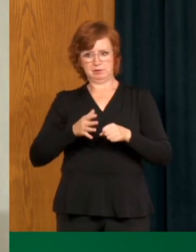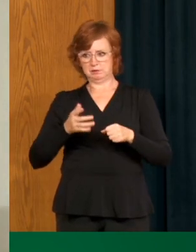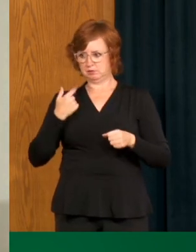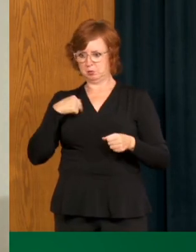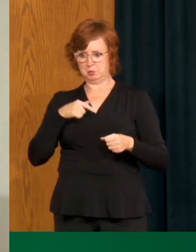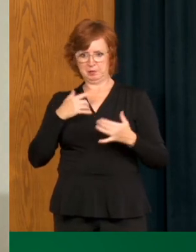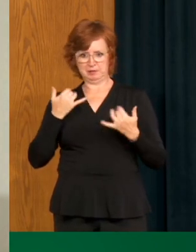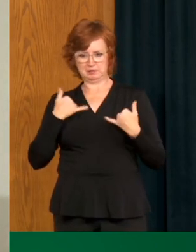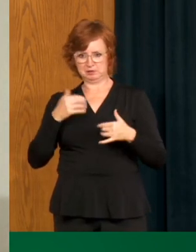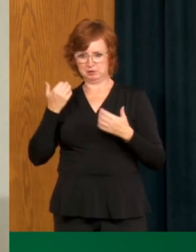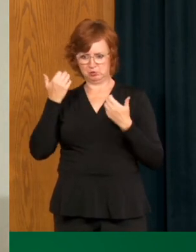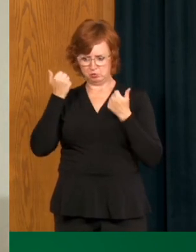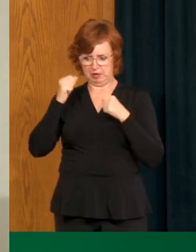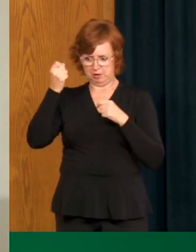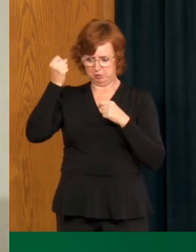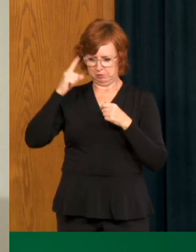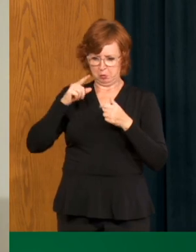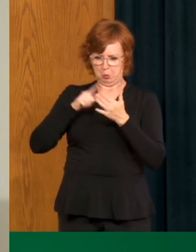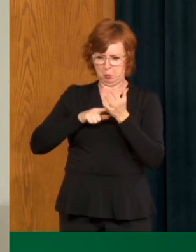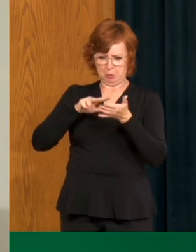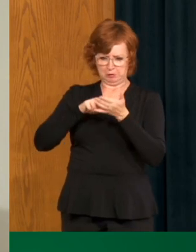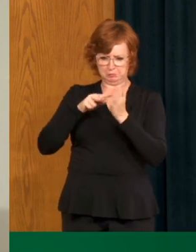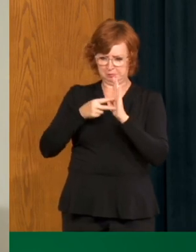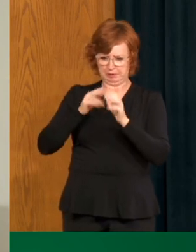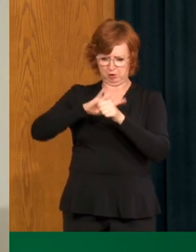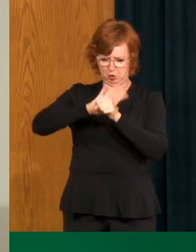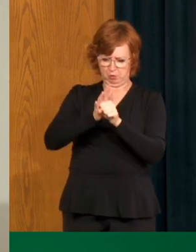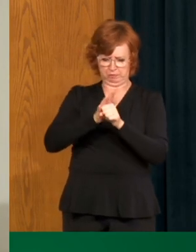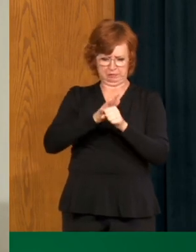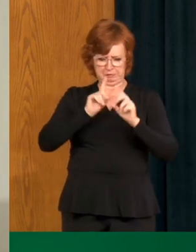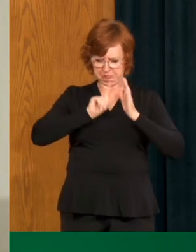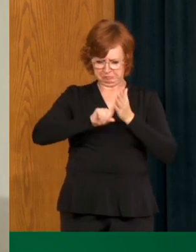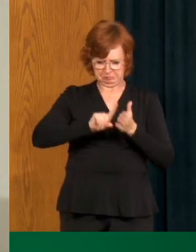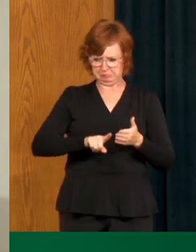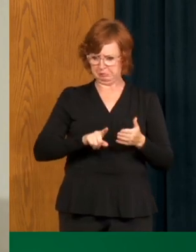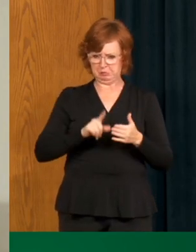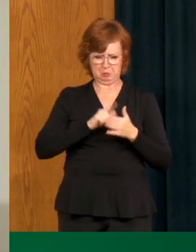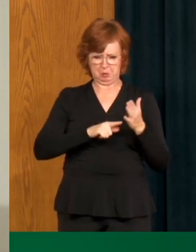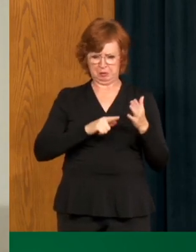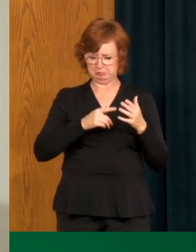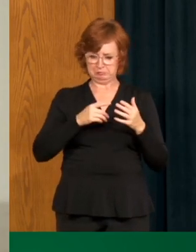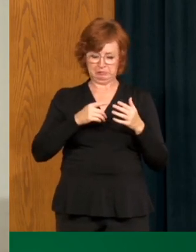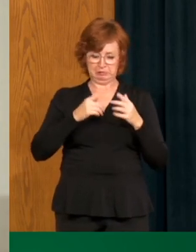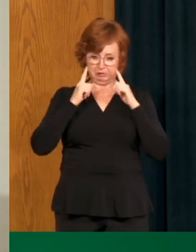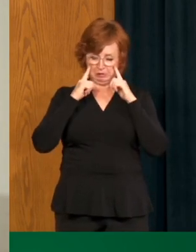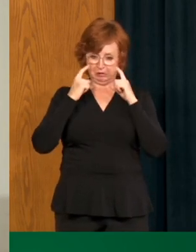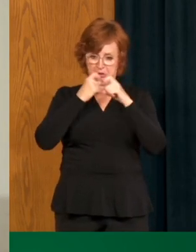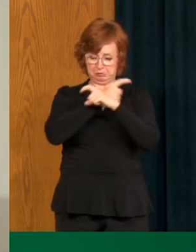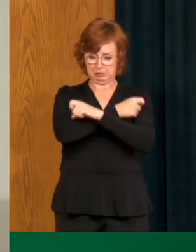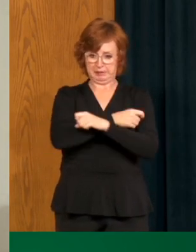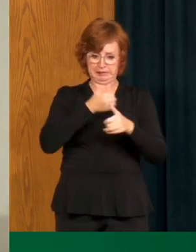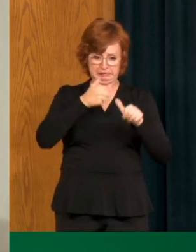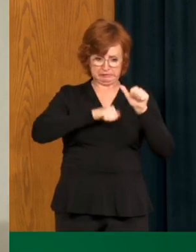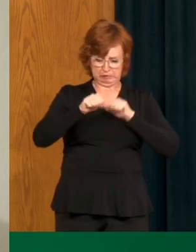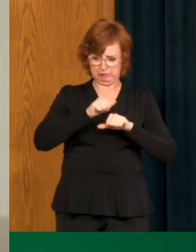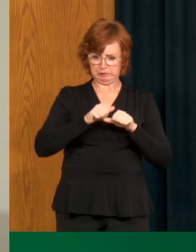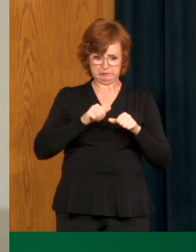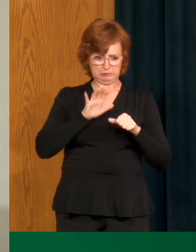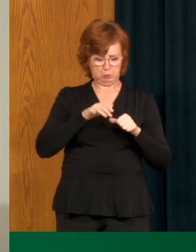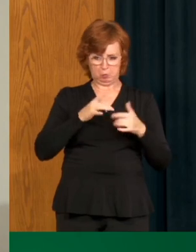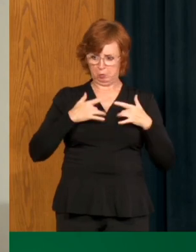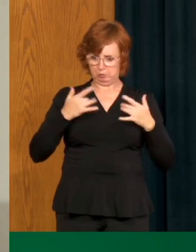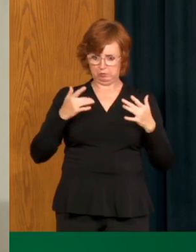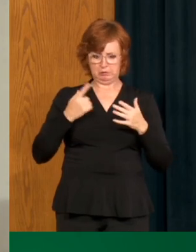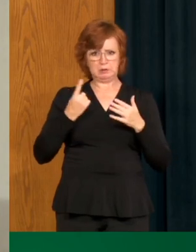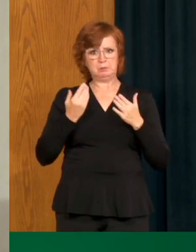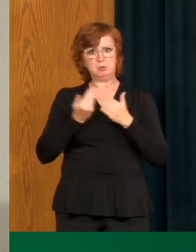still trying to understand this virus. This is still a very young virus that we are still learning every day as to what happens with it. And